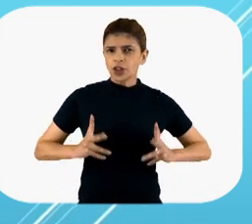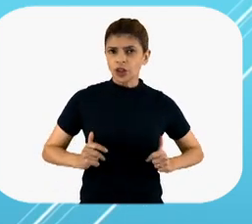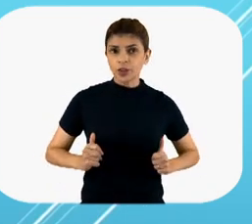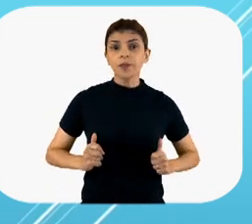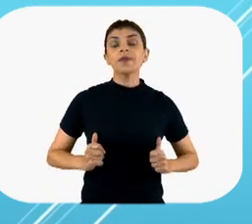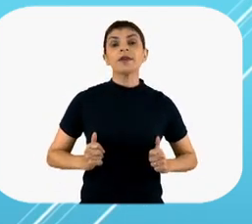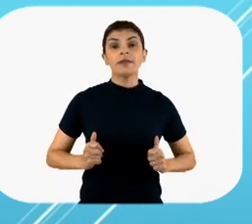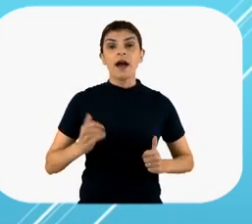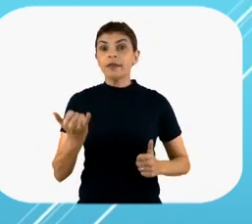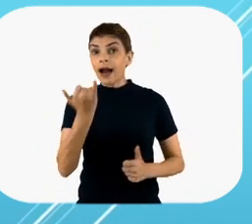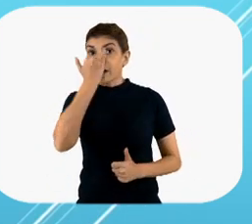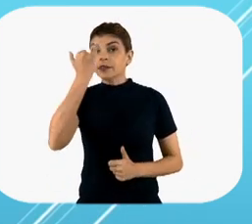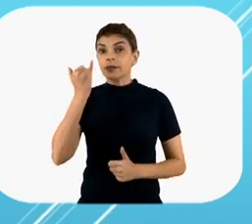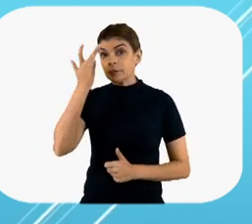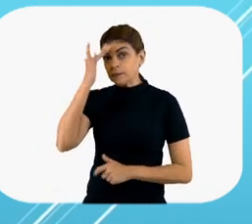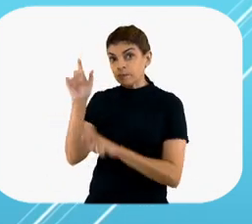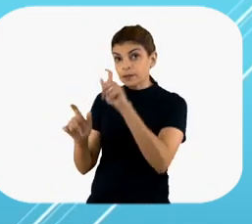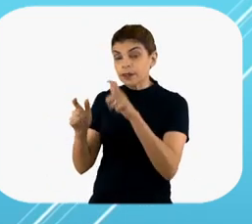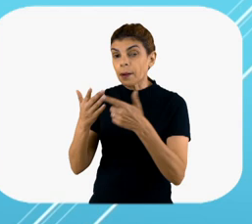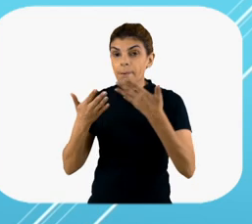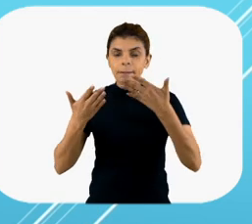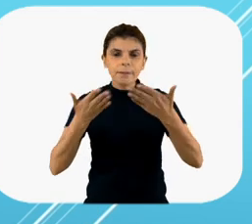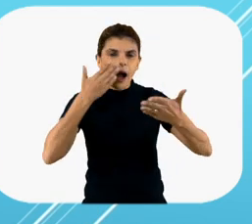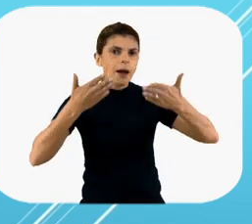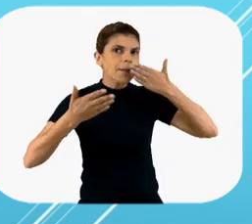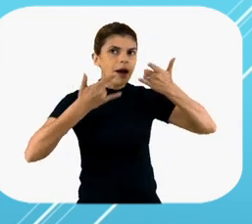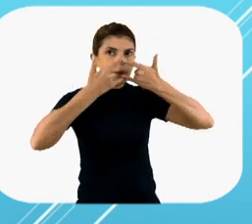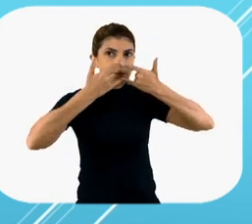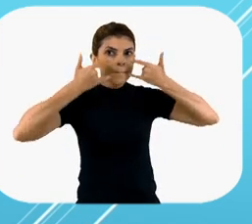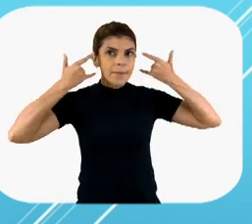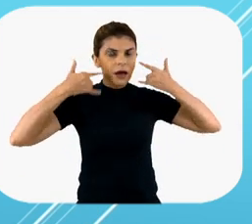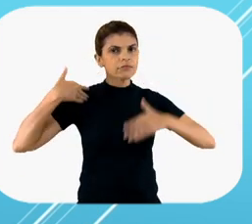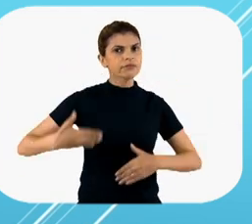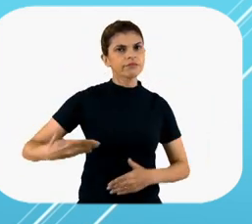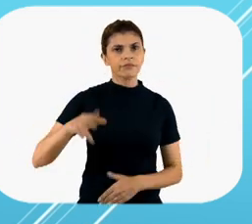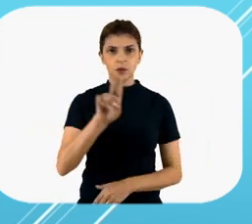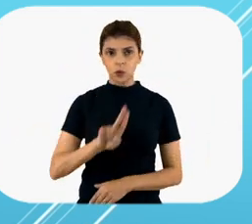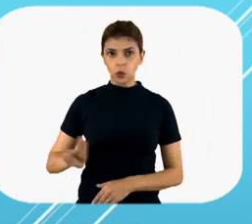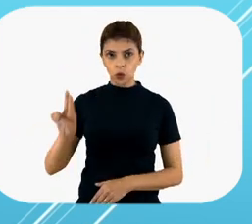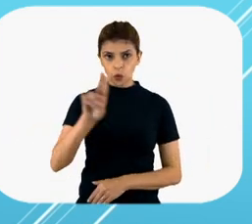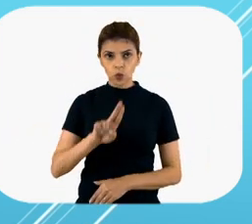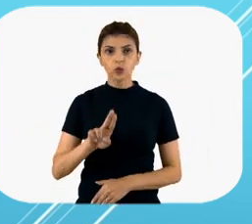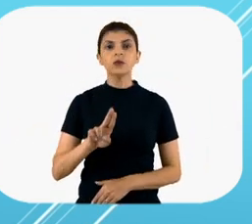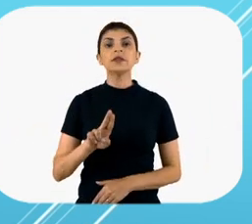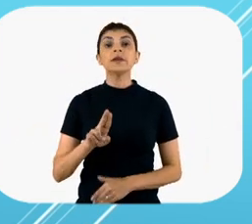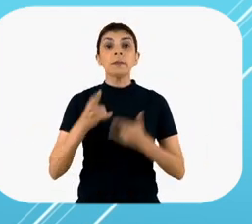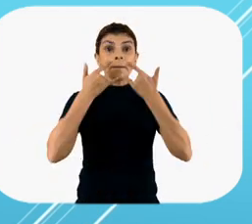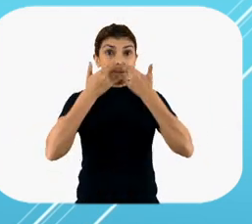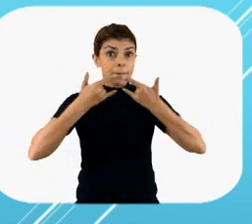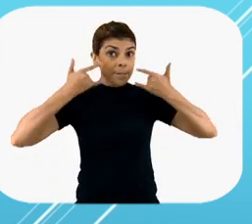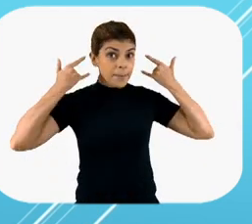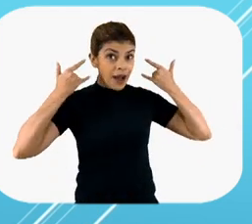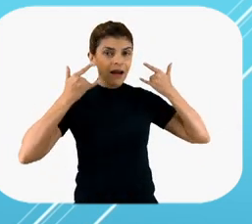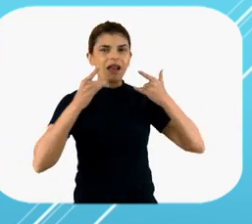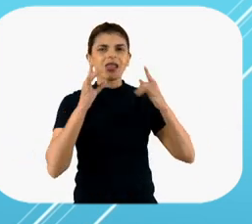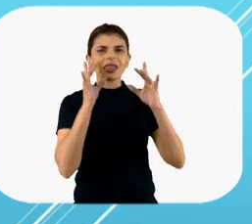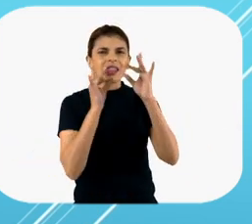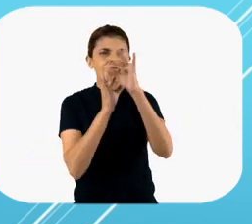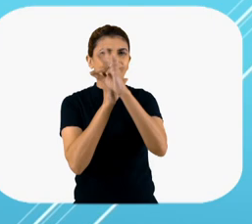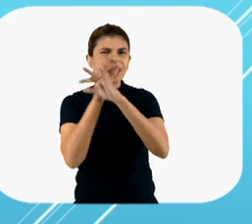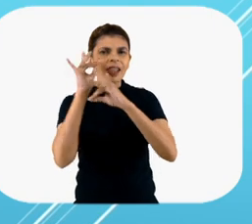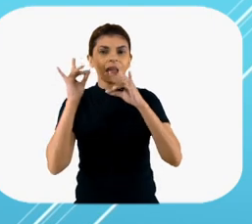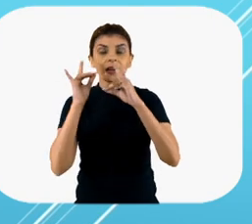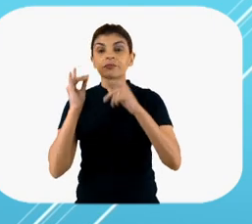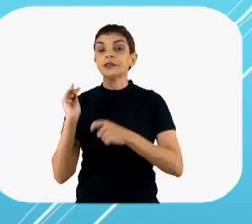hygiene should be done if you accidentally touch the front of your mask while wearing it. If your mask becomes